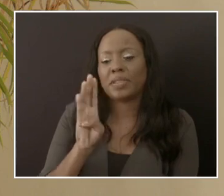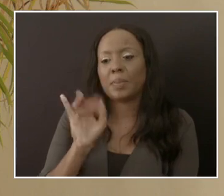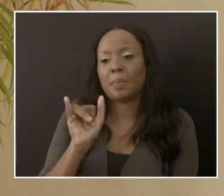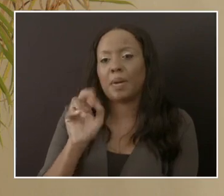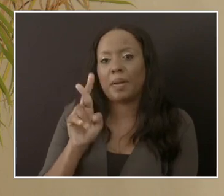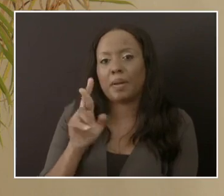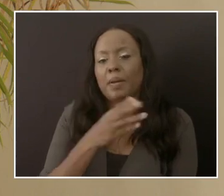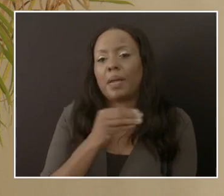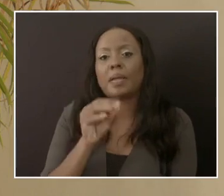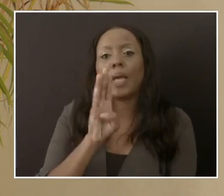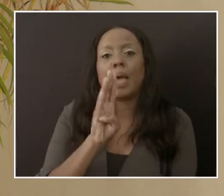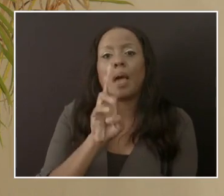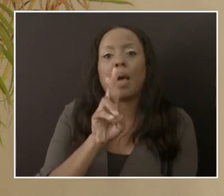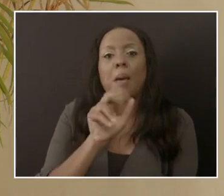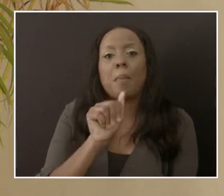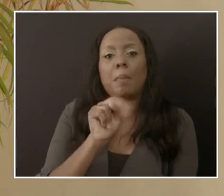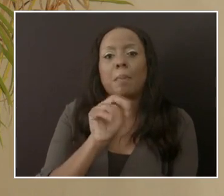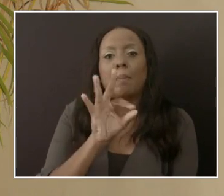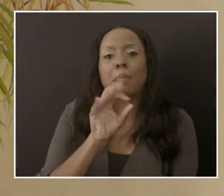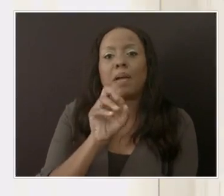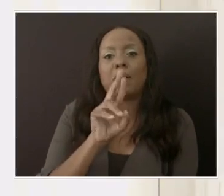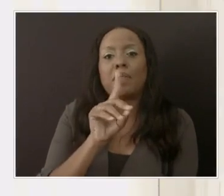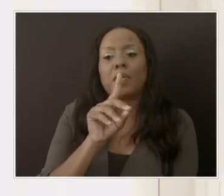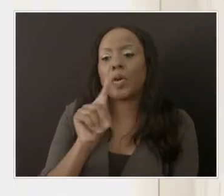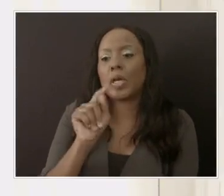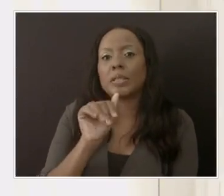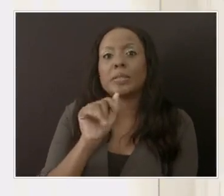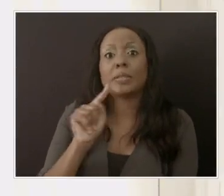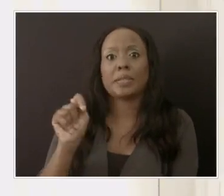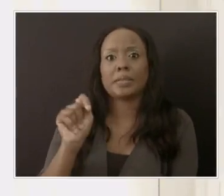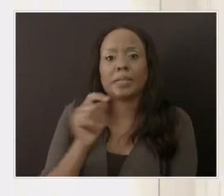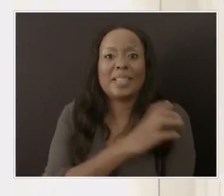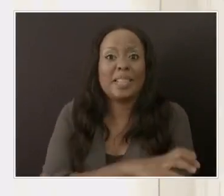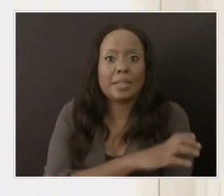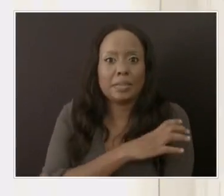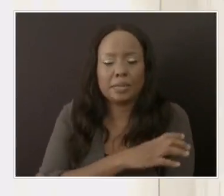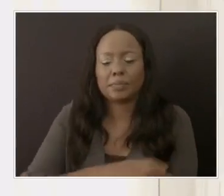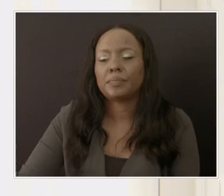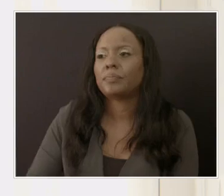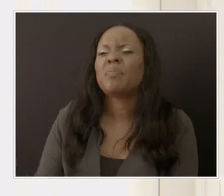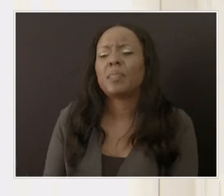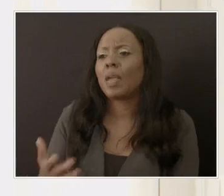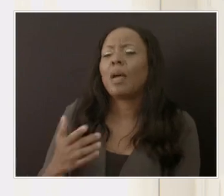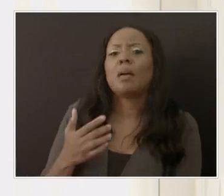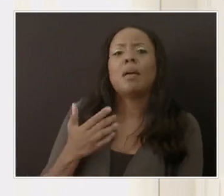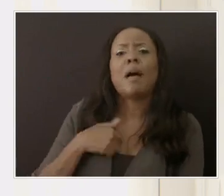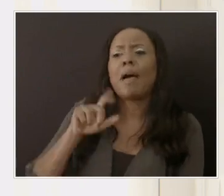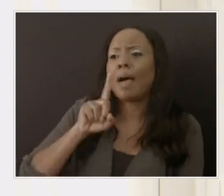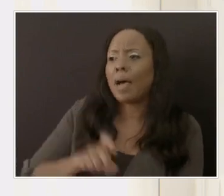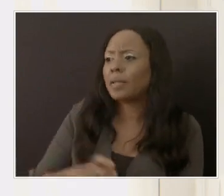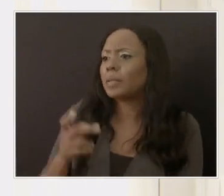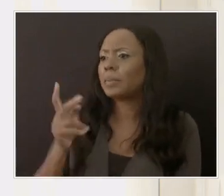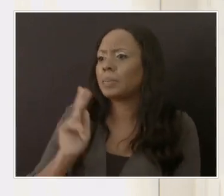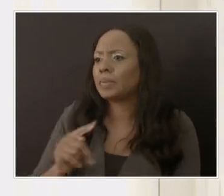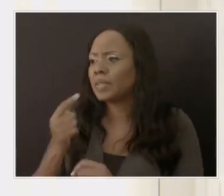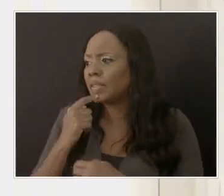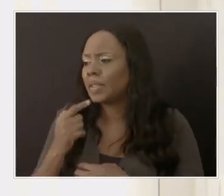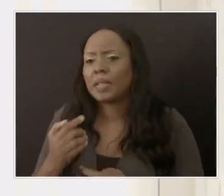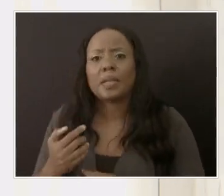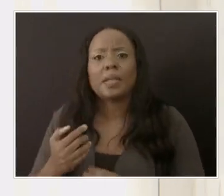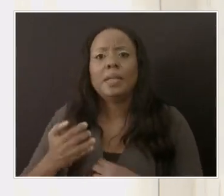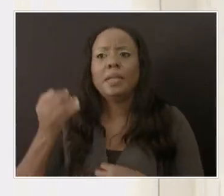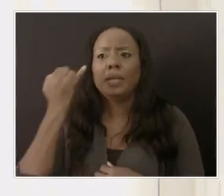collection. I asked the question because I know there are those who have been looking at the testing, and they say, but if you test fewer